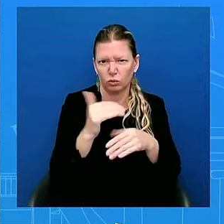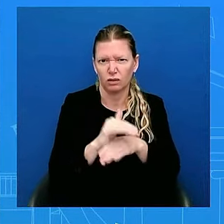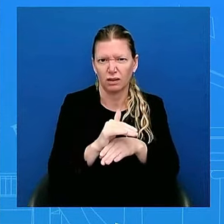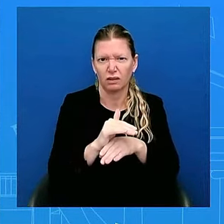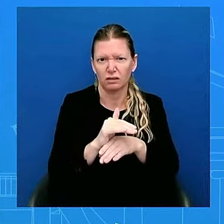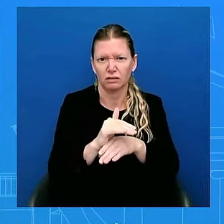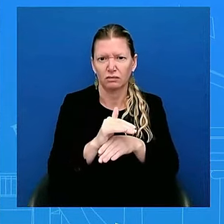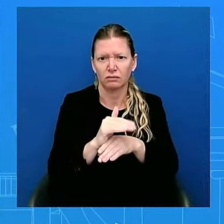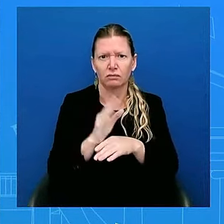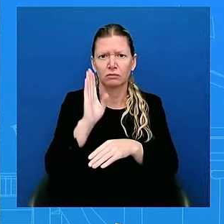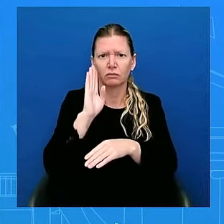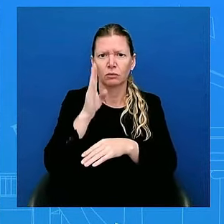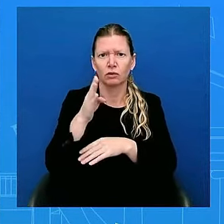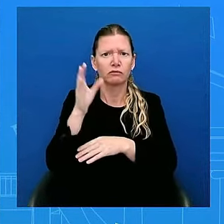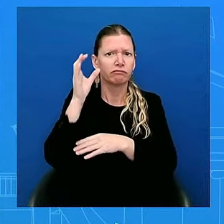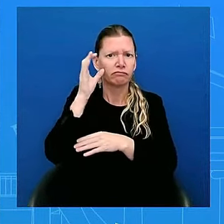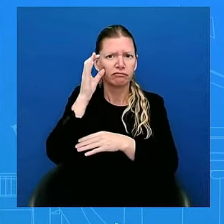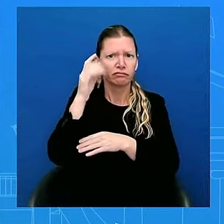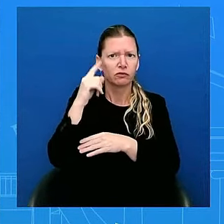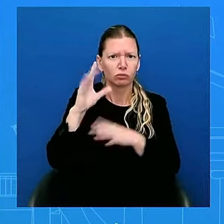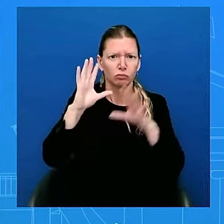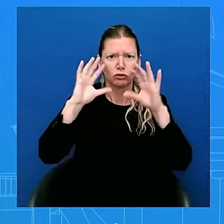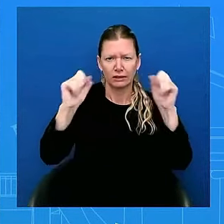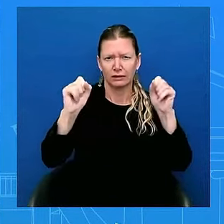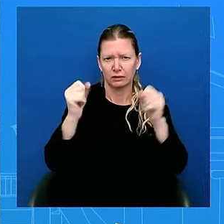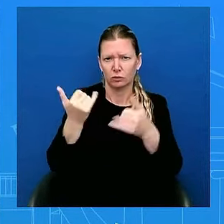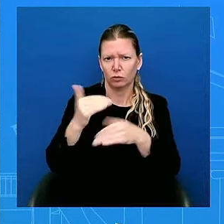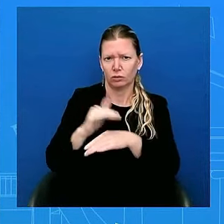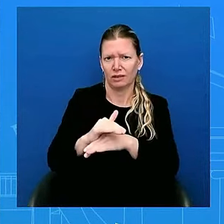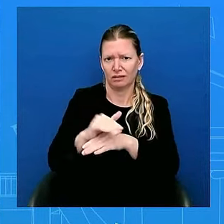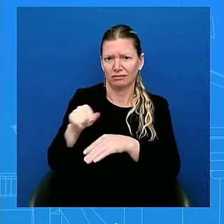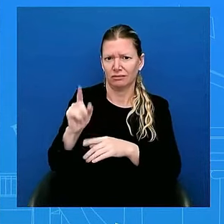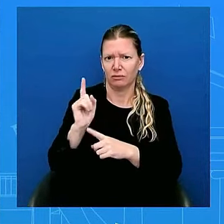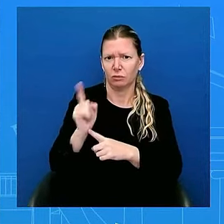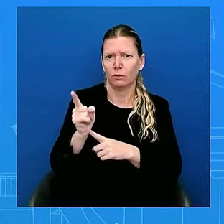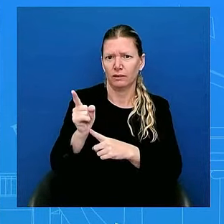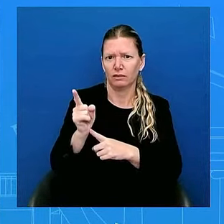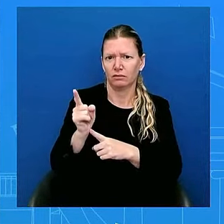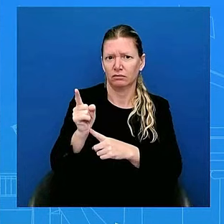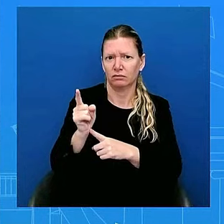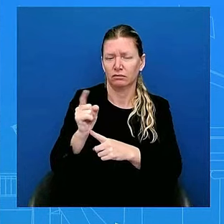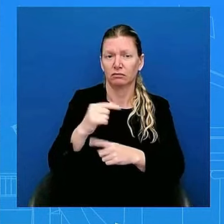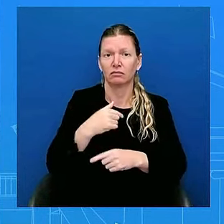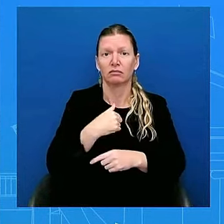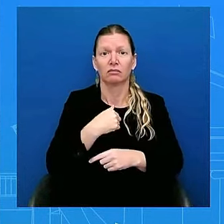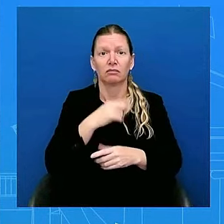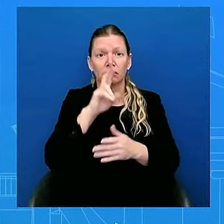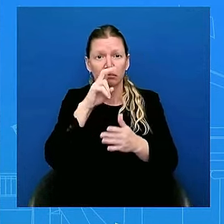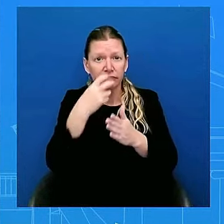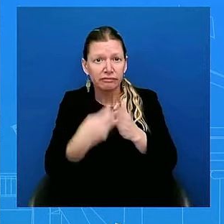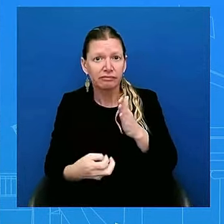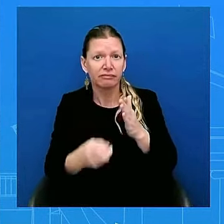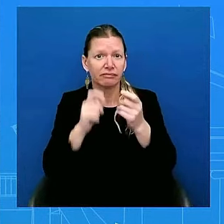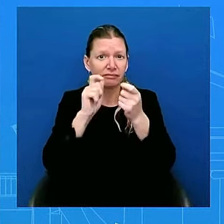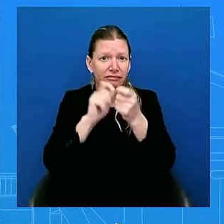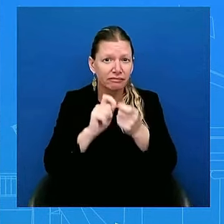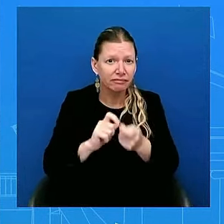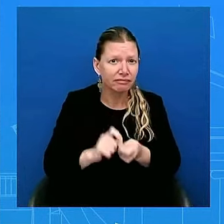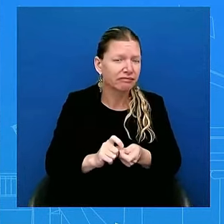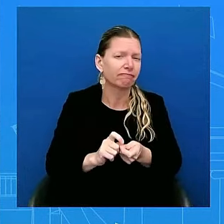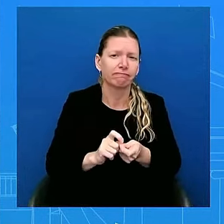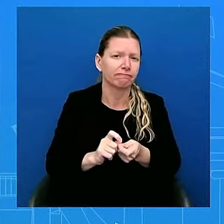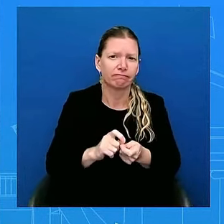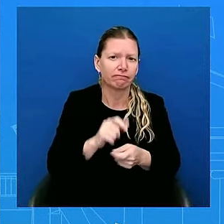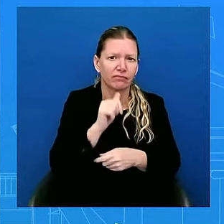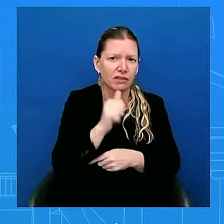in this historic moment. And I'm not going to get into details, get into specifics. I've said this many times from here, I'm not going to get